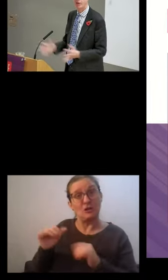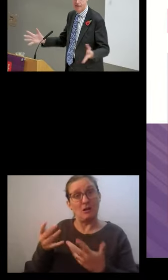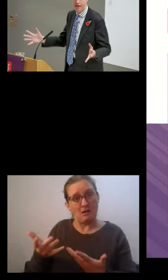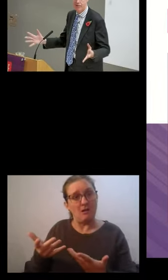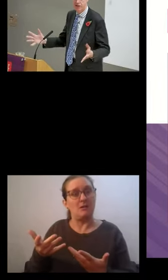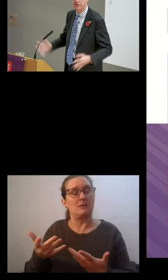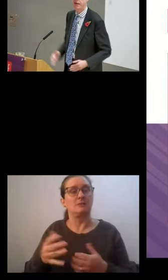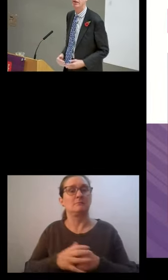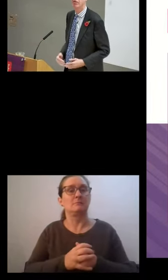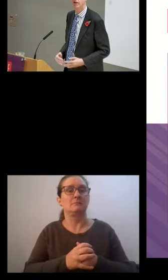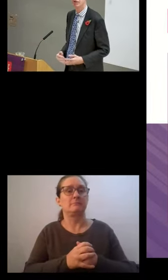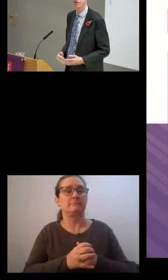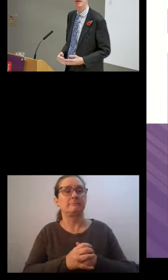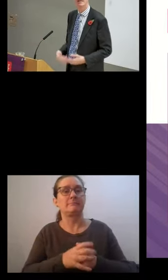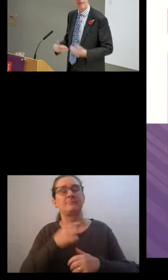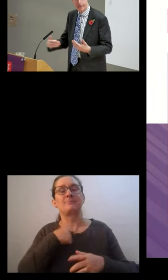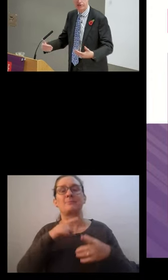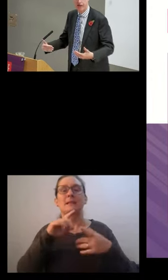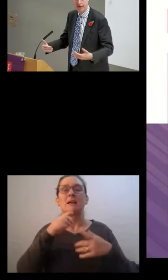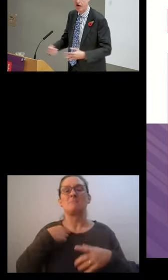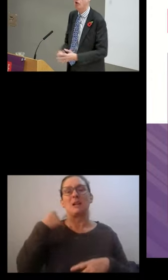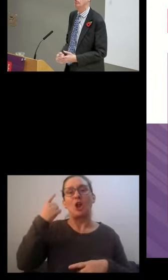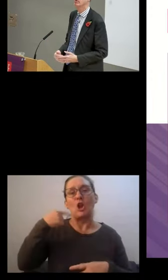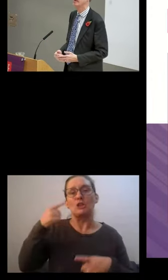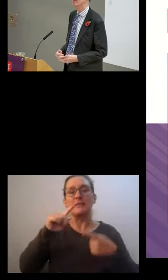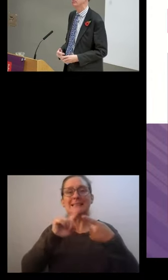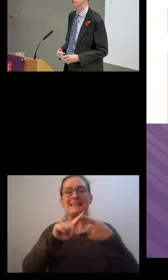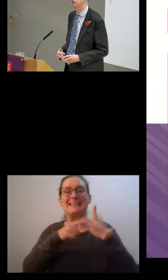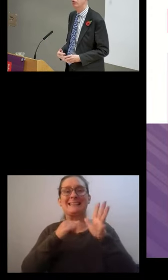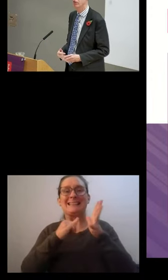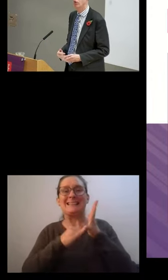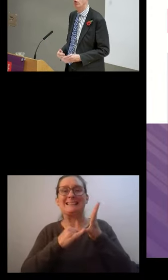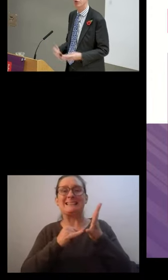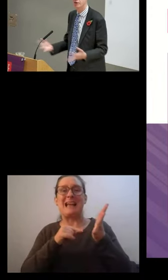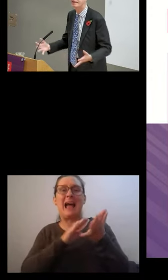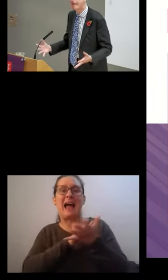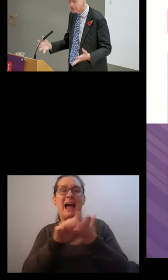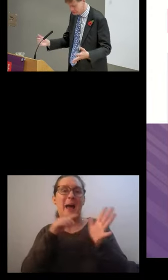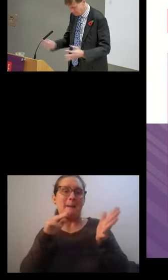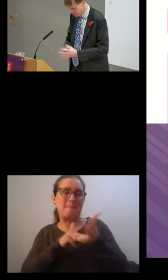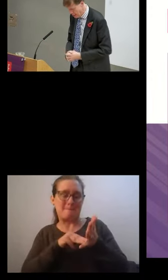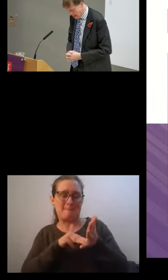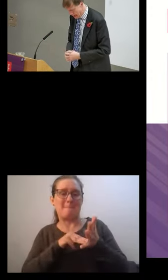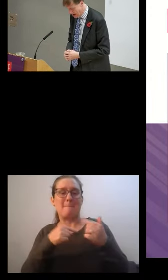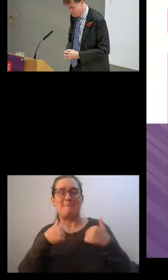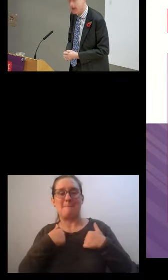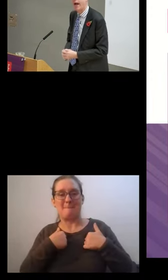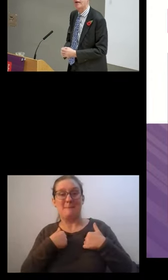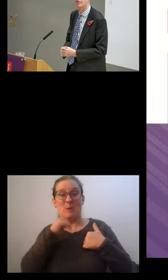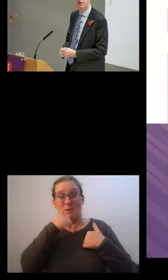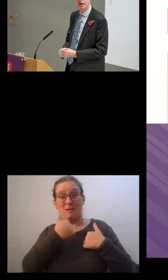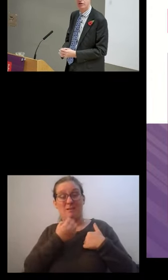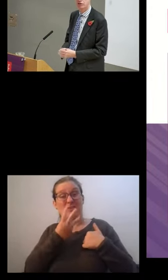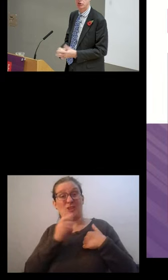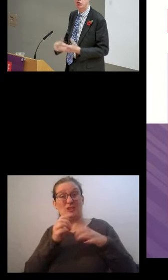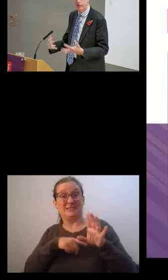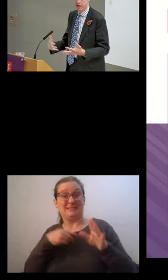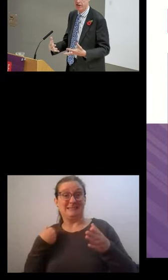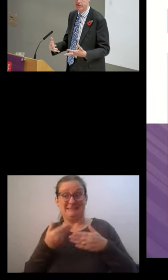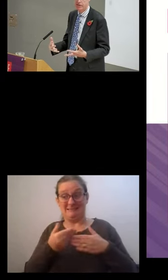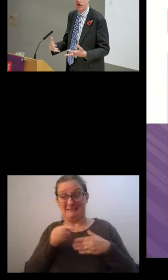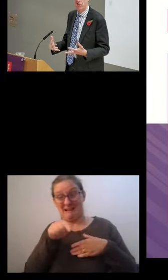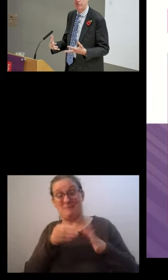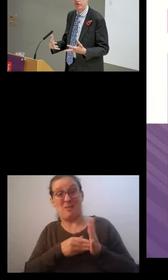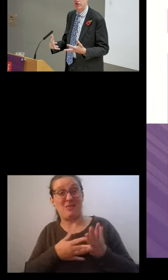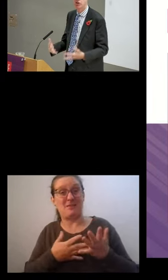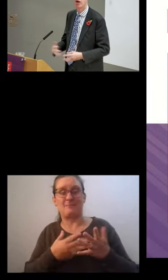MP for East Ham in the East End of London. Next year, I will have had that position for 30 years. And for the last three